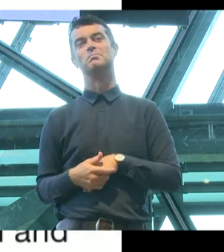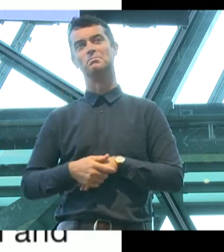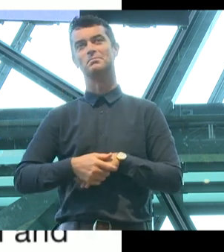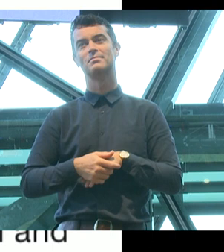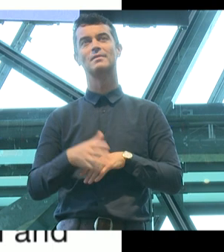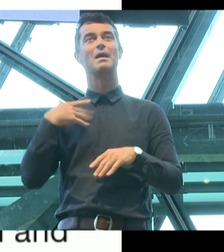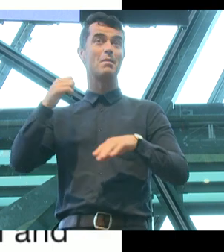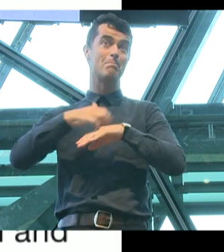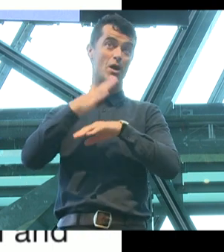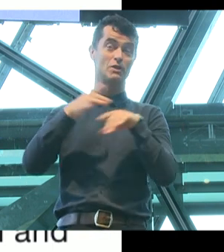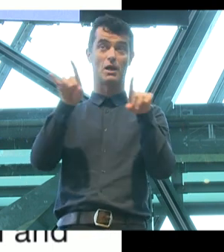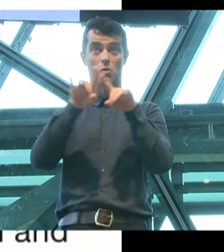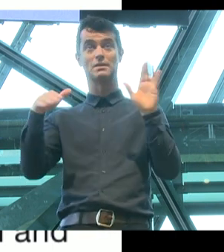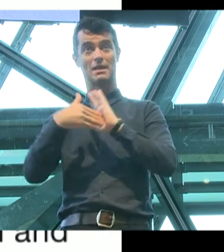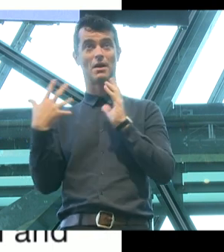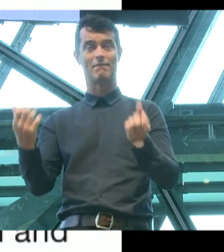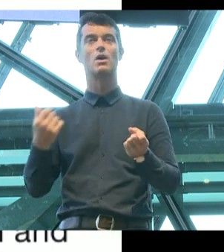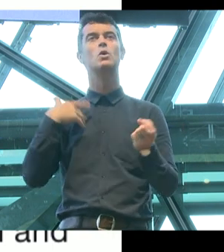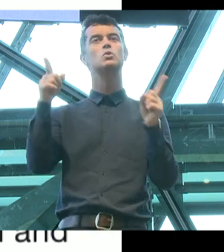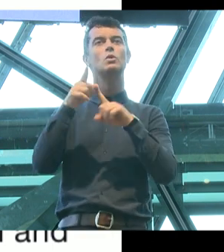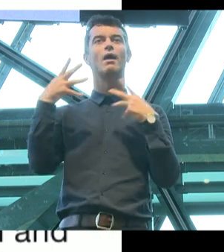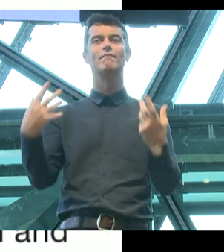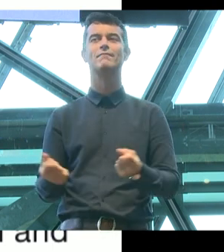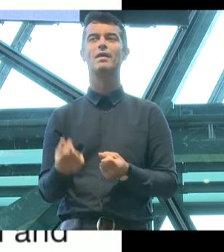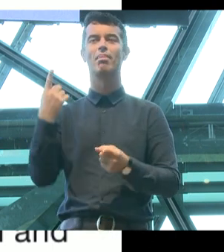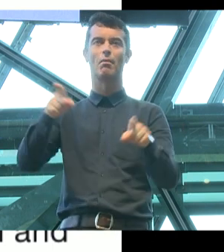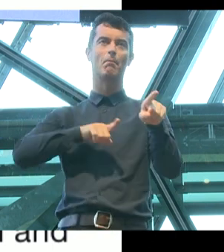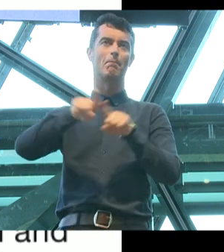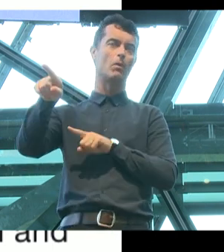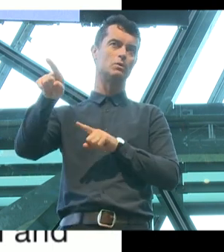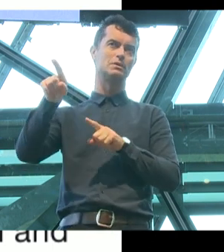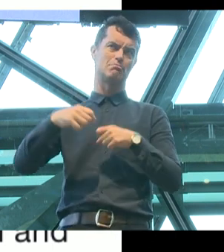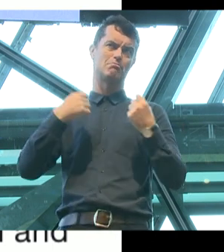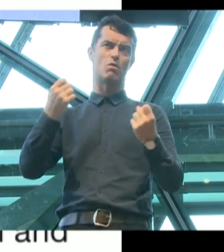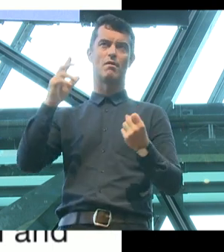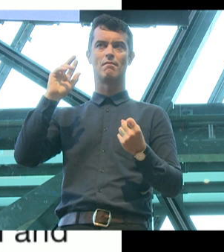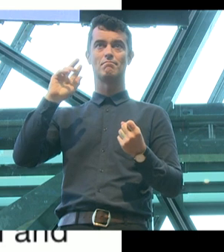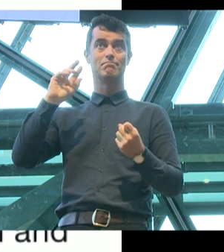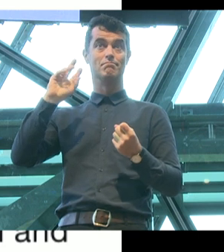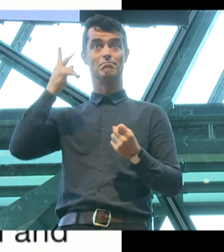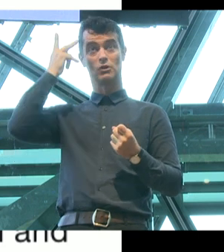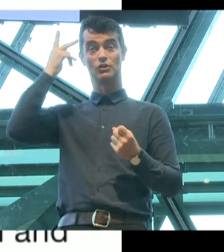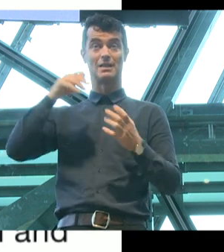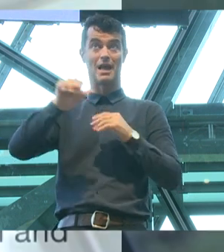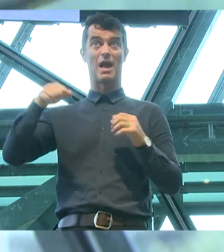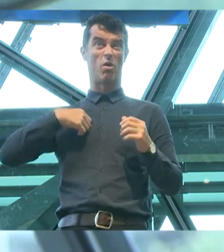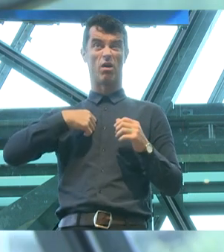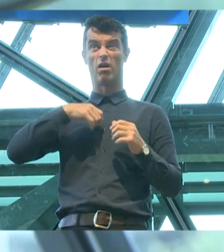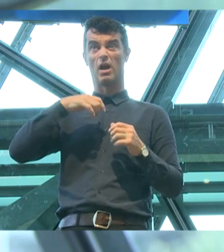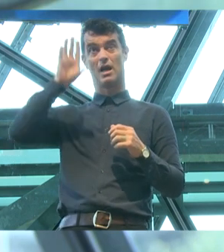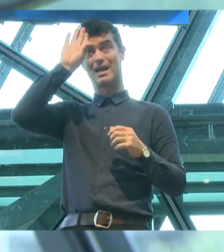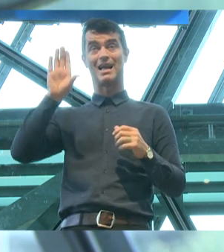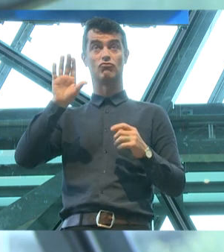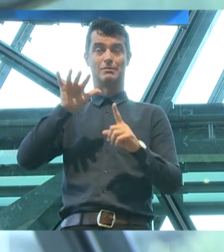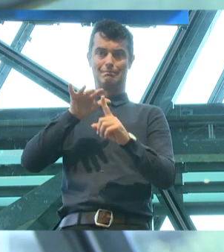We've got marriage equality now, but we've also got the most powerful politician in our country, openly targeting